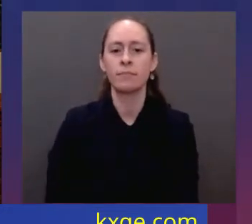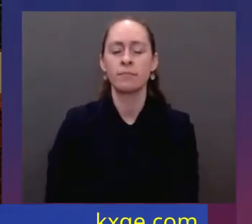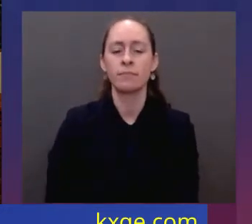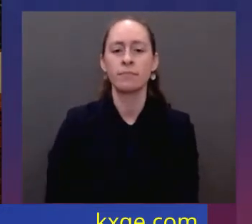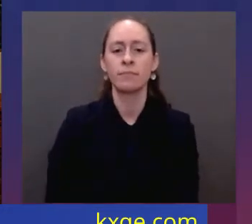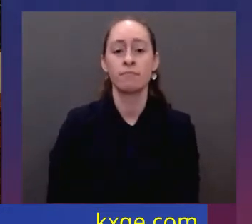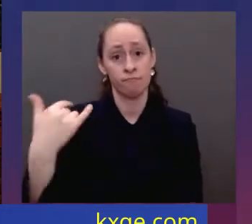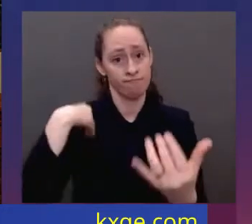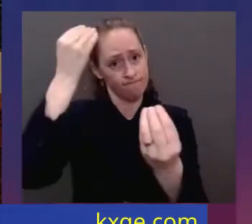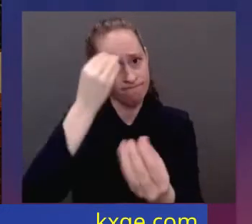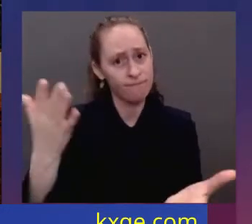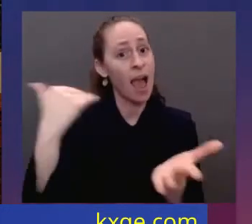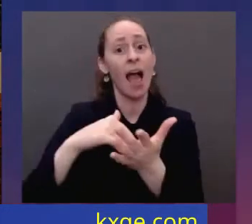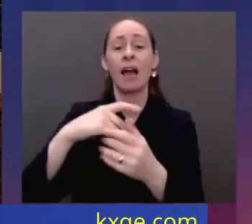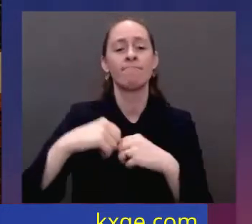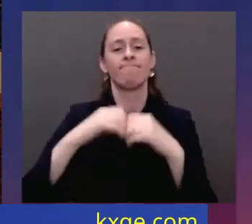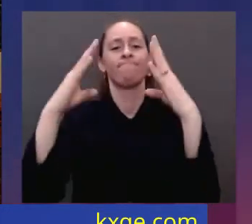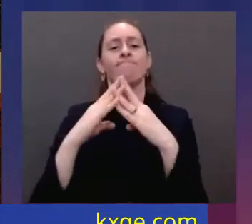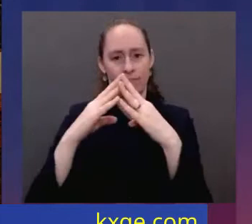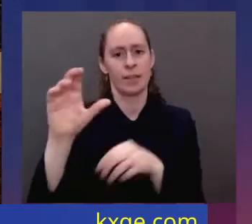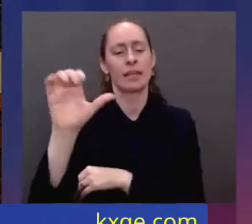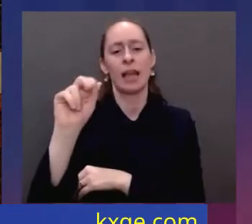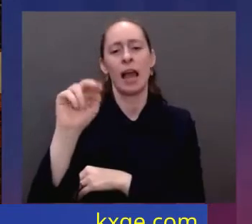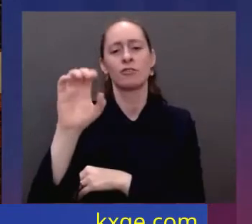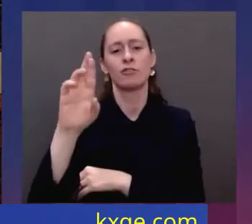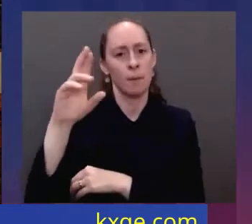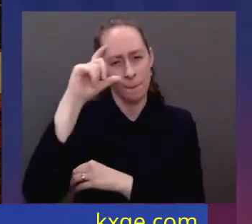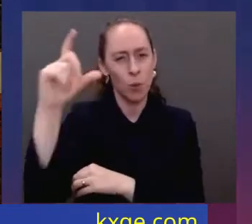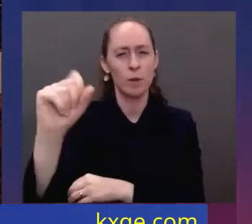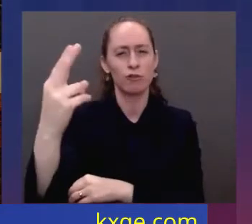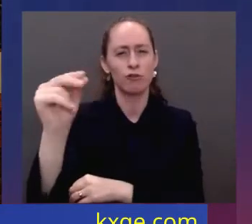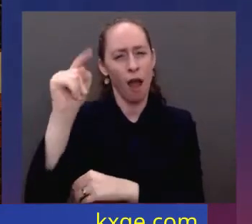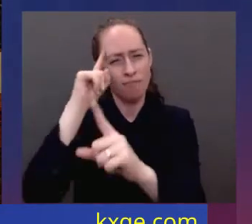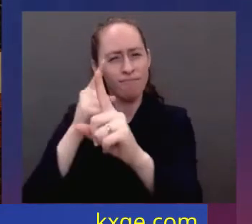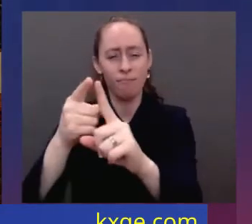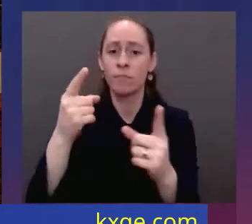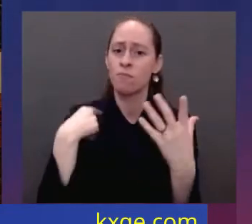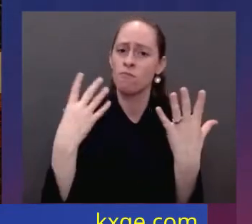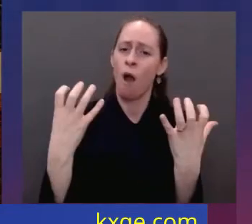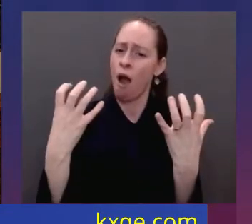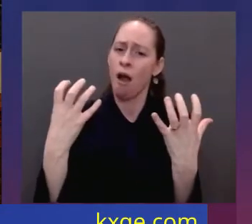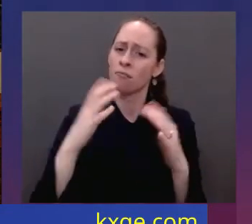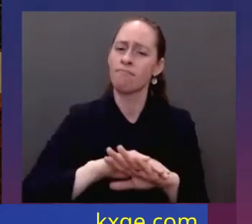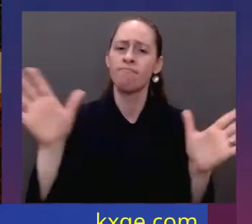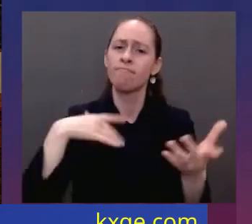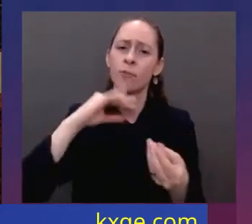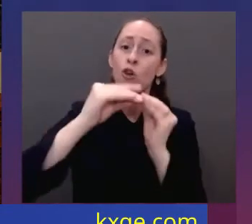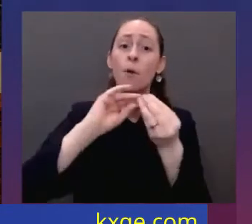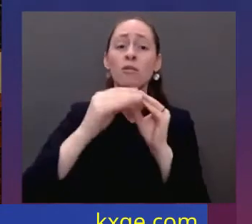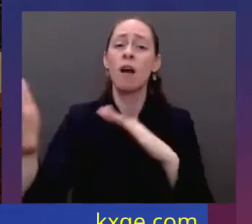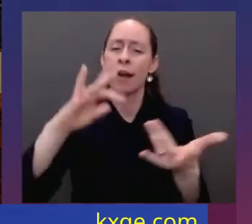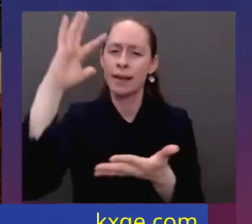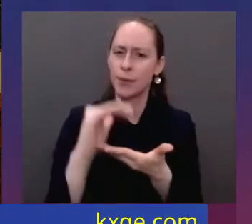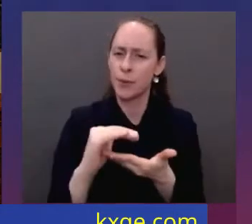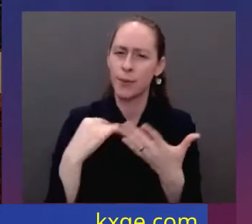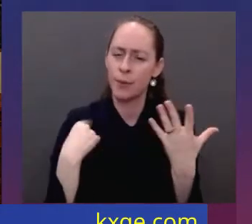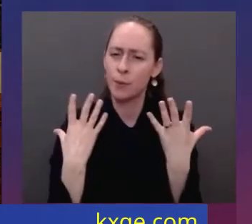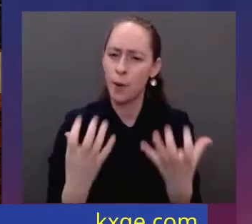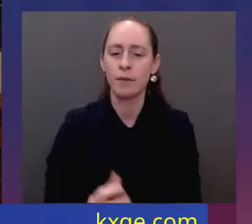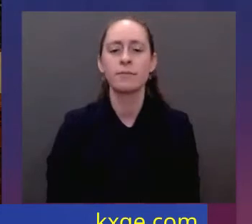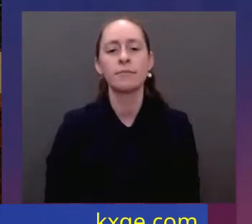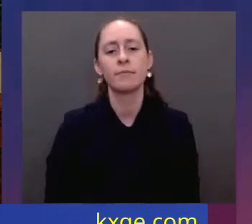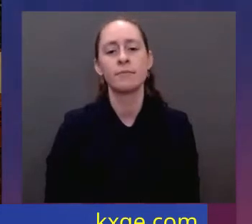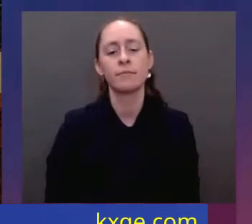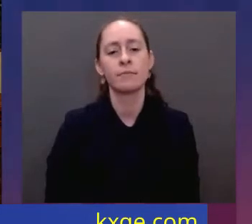goal is to cut cancer death rates by at least 50 percent over the next 25 years. I think we can do better than that. Turn cancers from death sentences into treatable diseases,